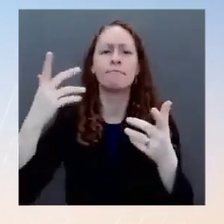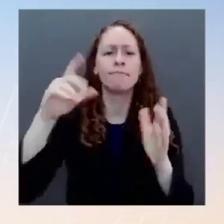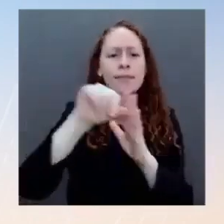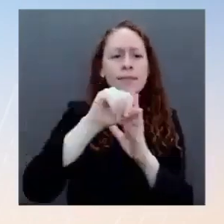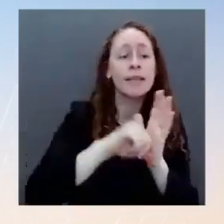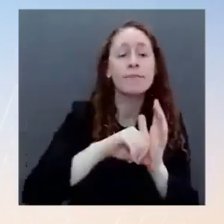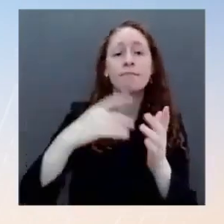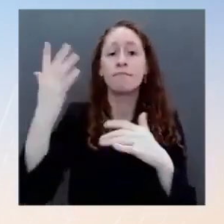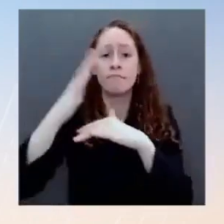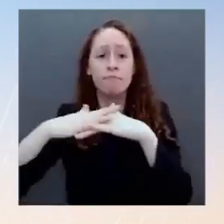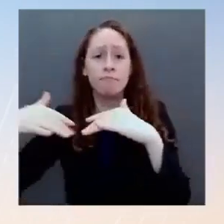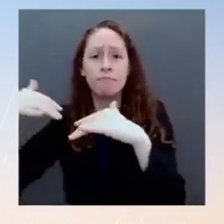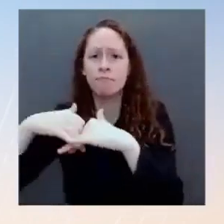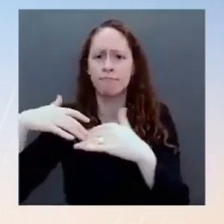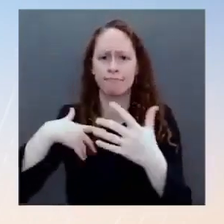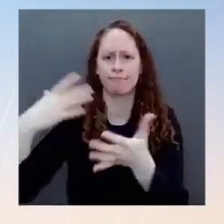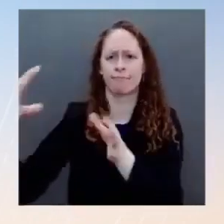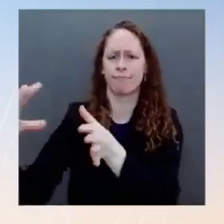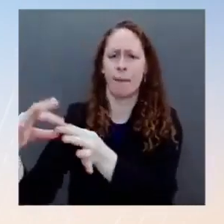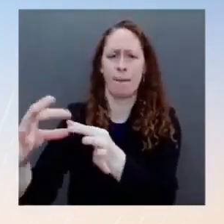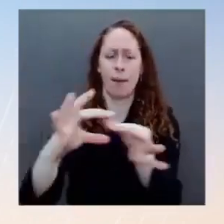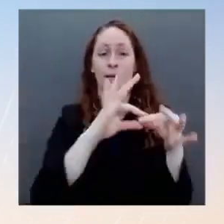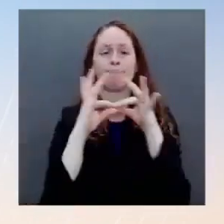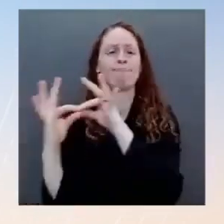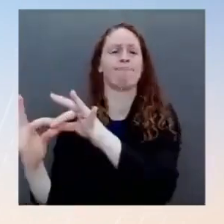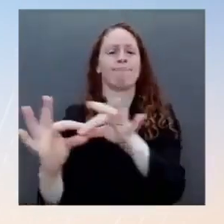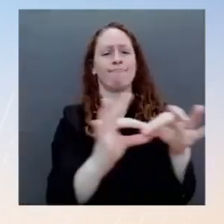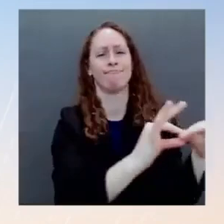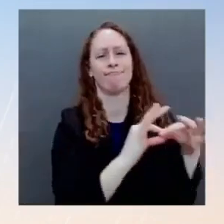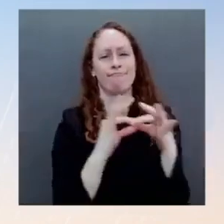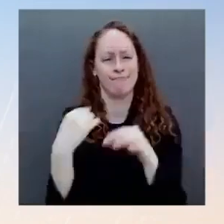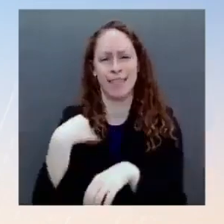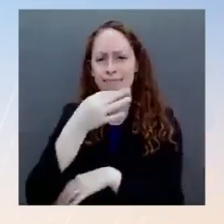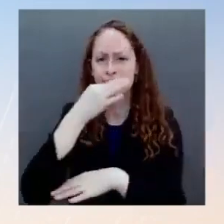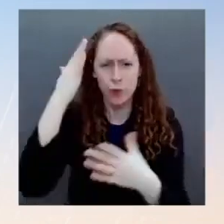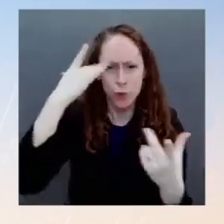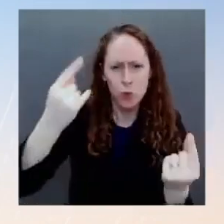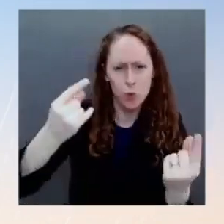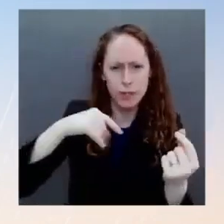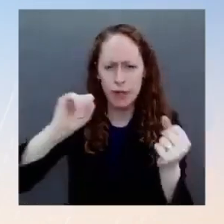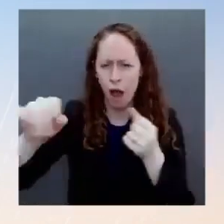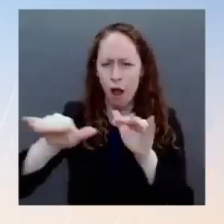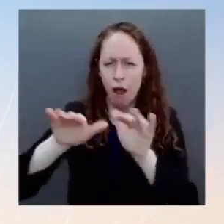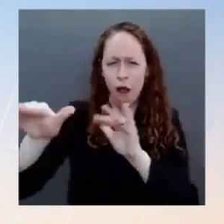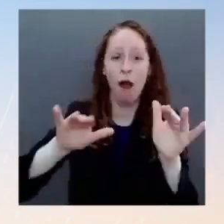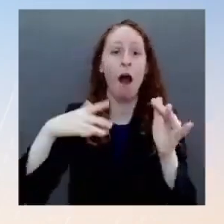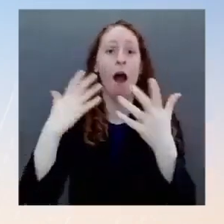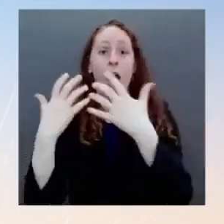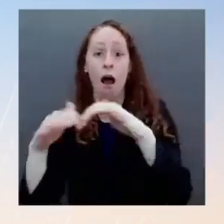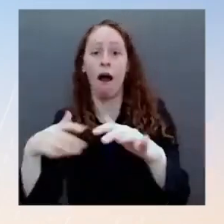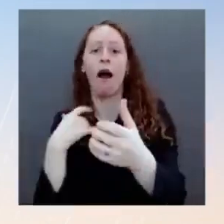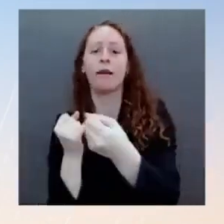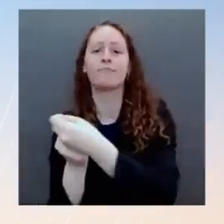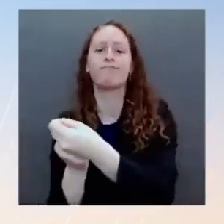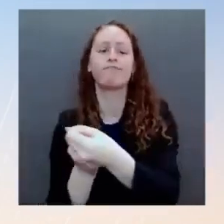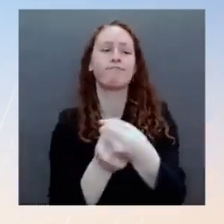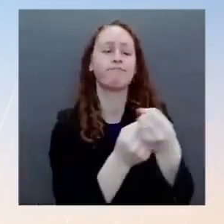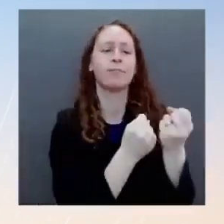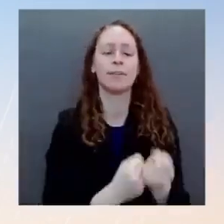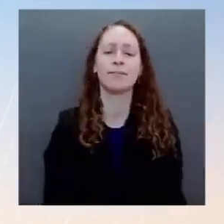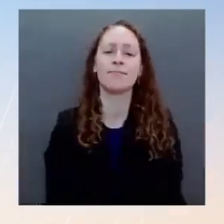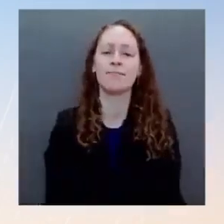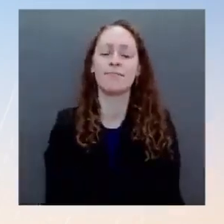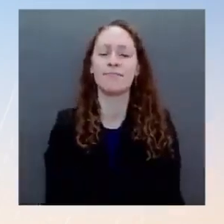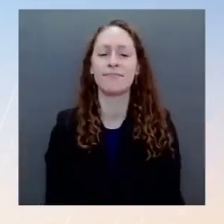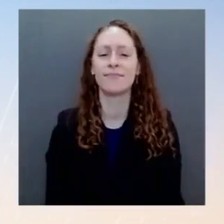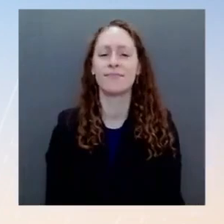We meet with our DOD, HHS, and other federal partners daily to anticipate future needs and